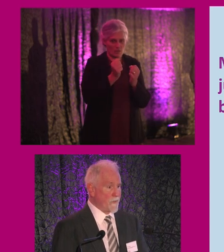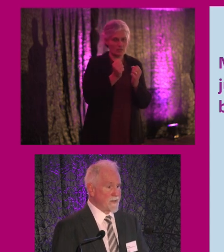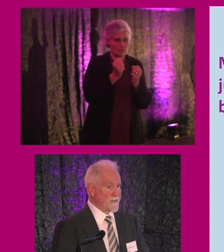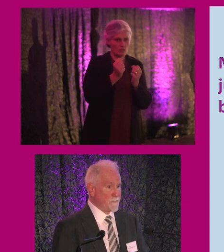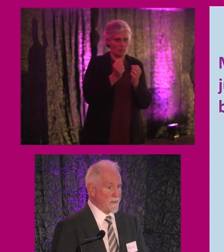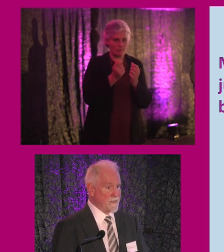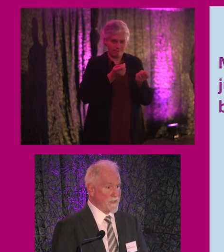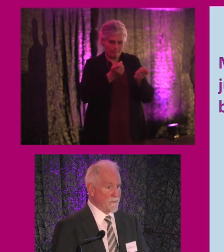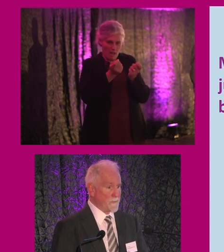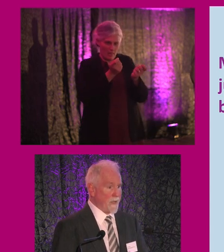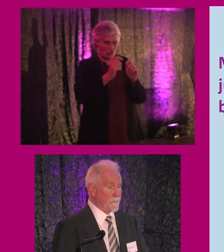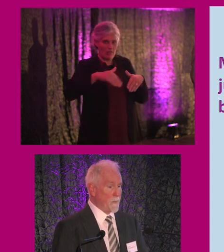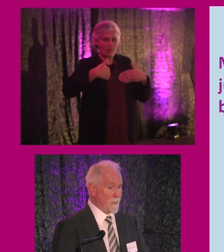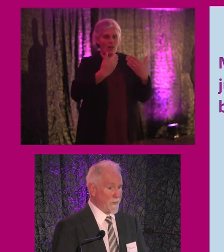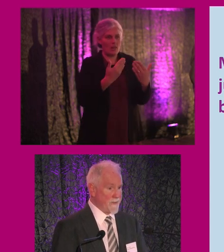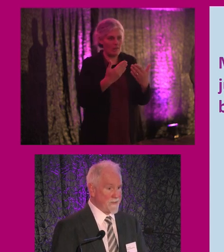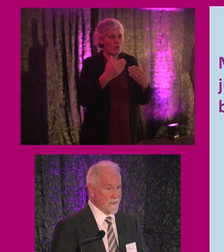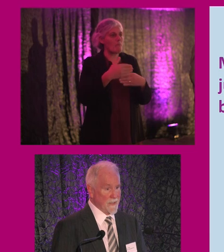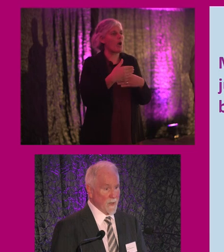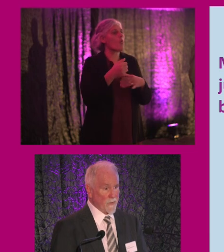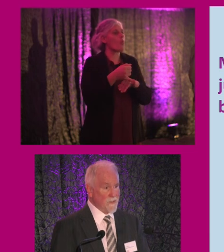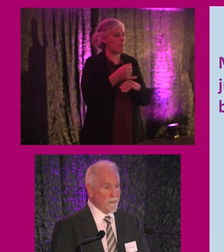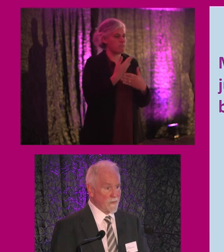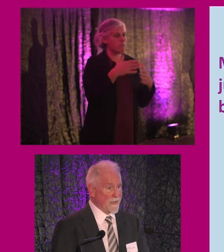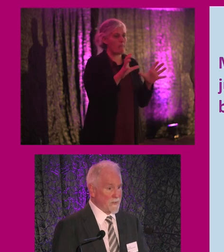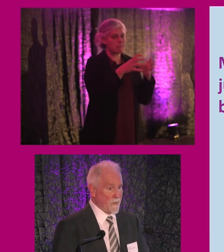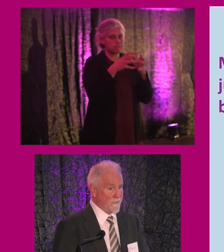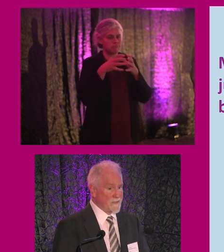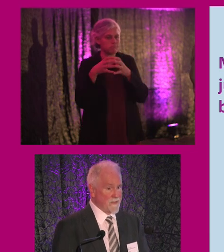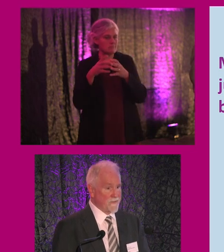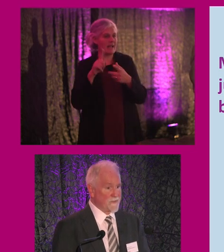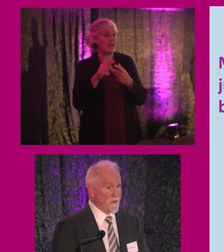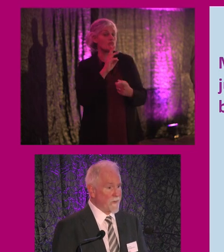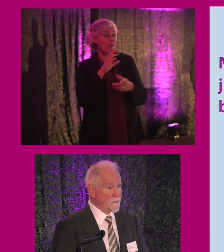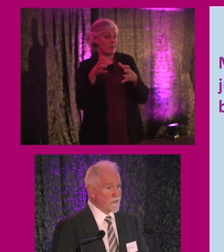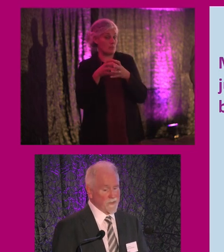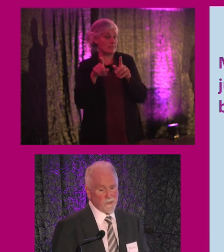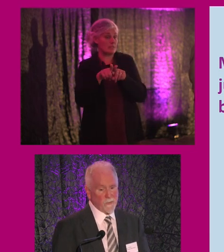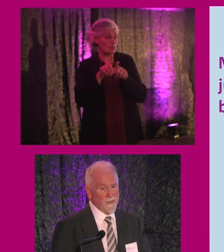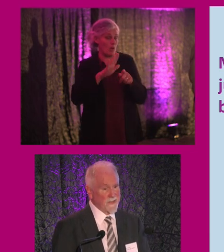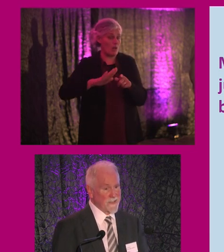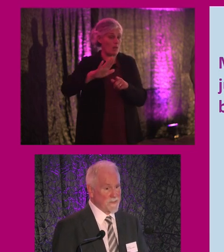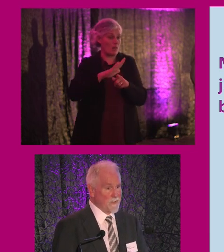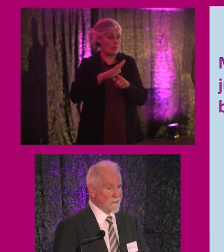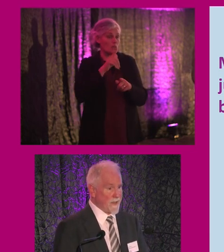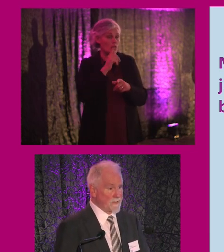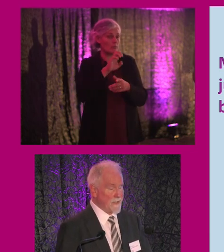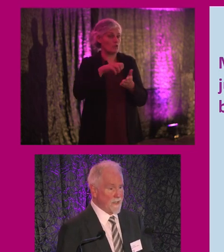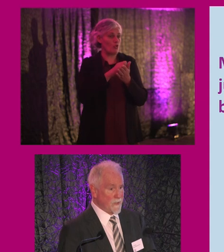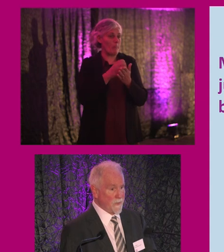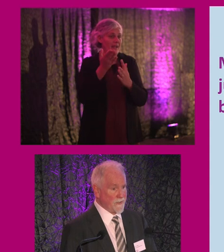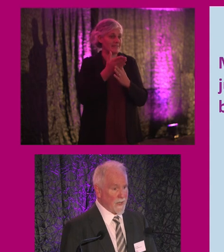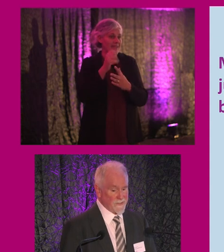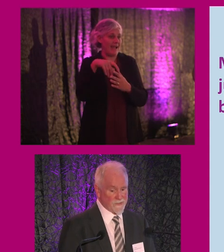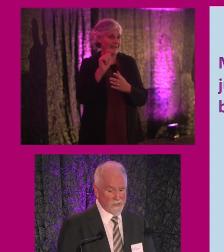operated and being delivered by public bodies. We're also looking at the private sector, as already mentioned, the European Accessibility Act